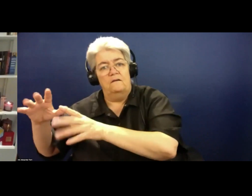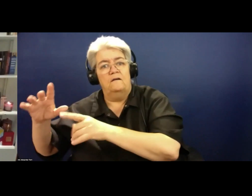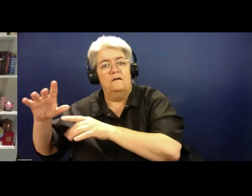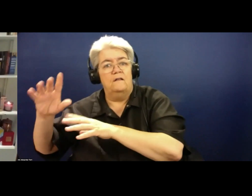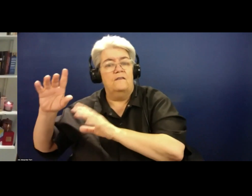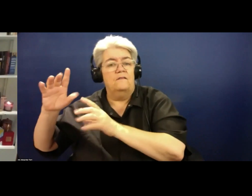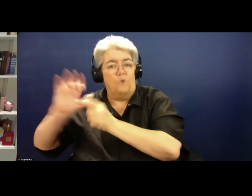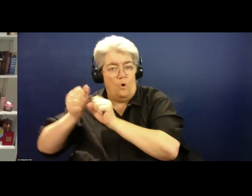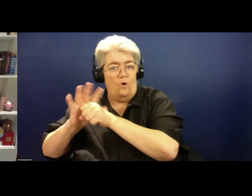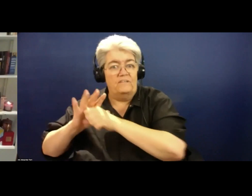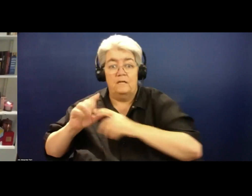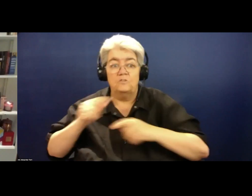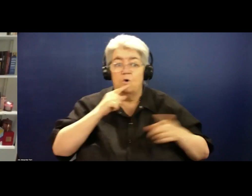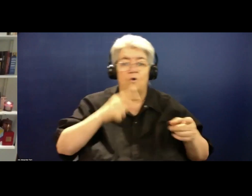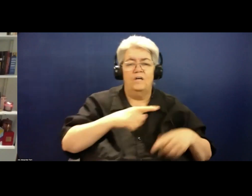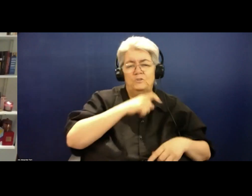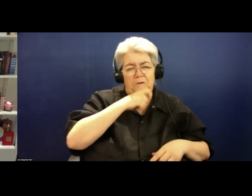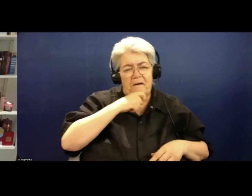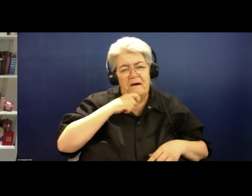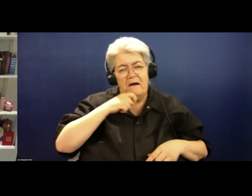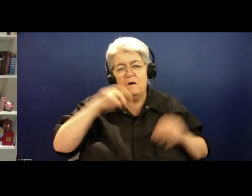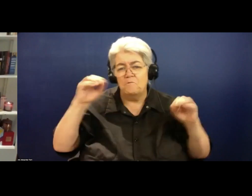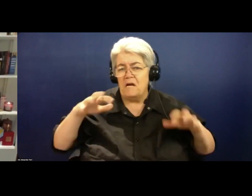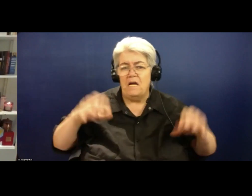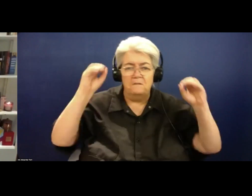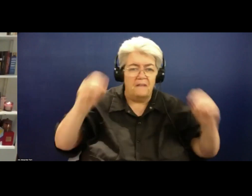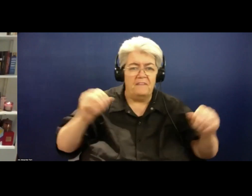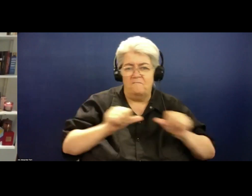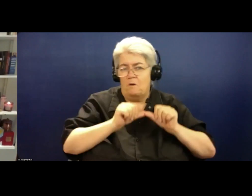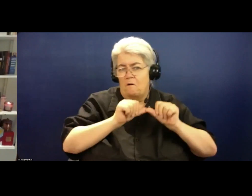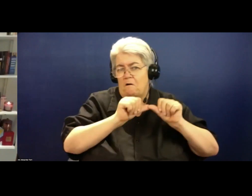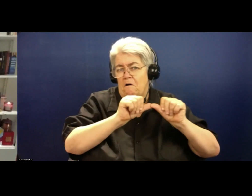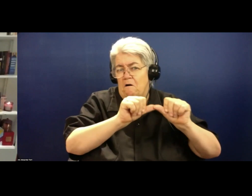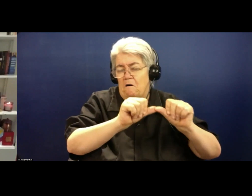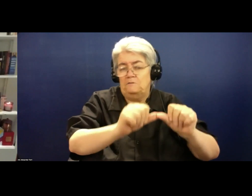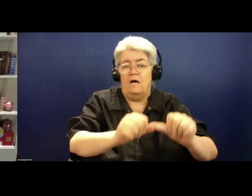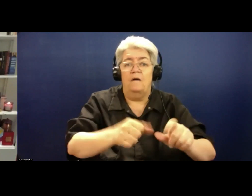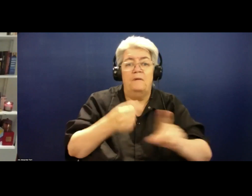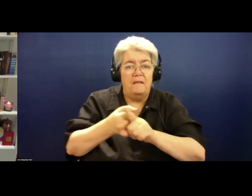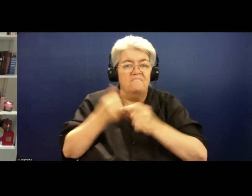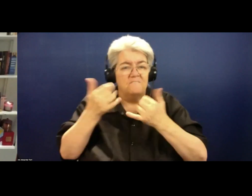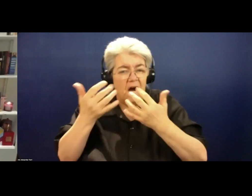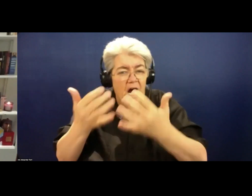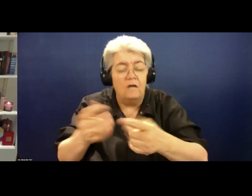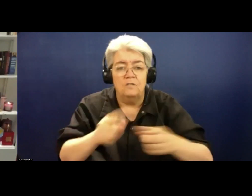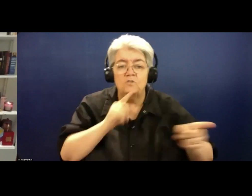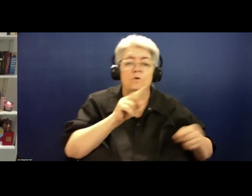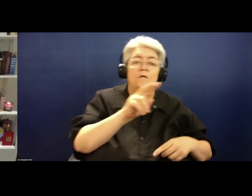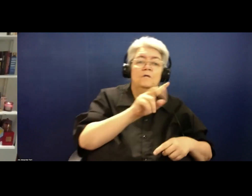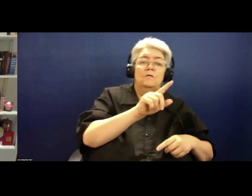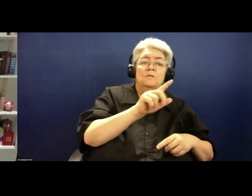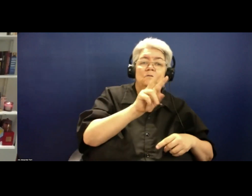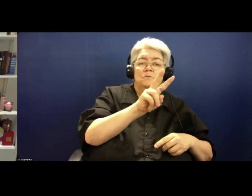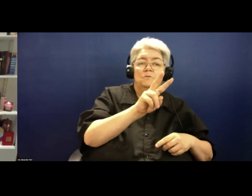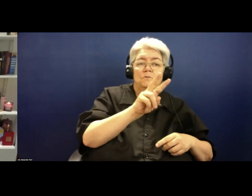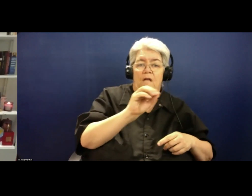And we're in heavy drought, we come out of a heavy drought. So we're coming out of a heavy drought. So 2,400 on average a day.